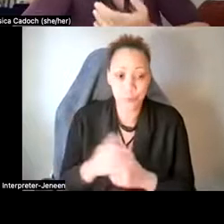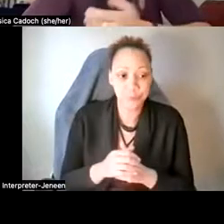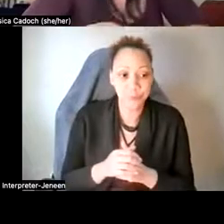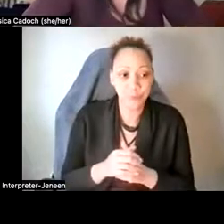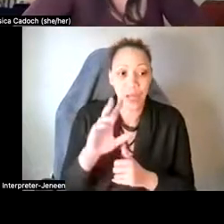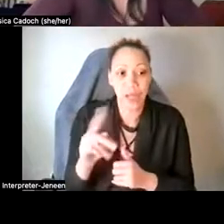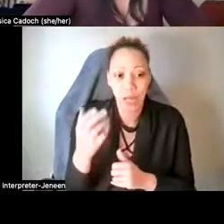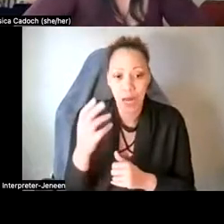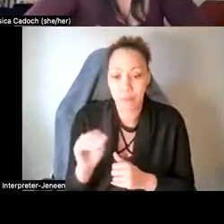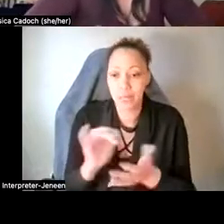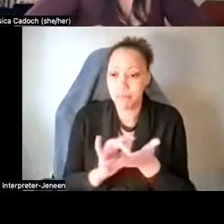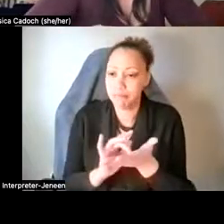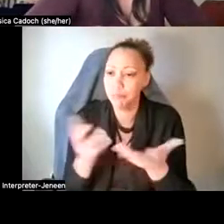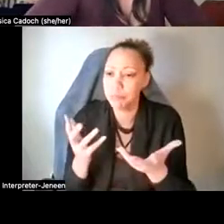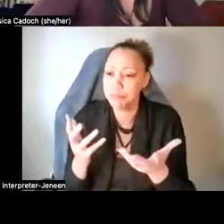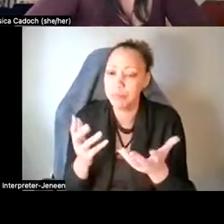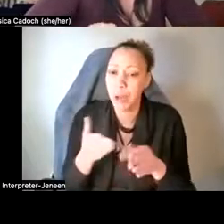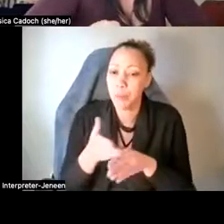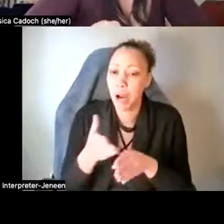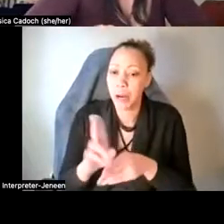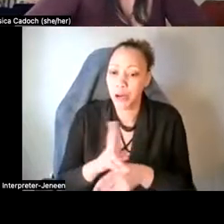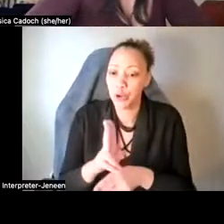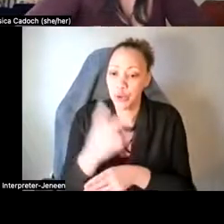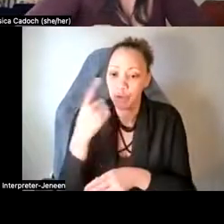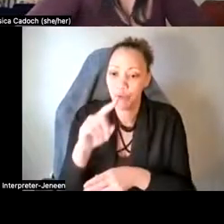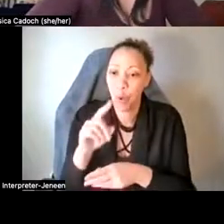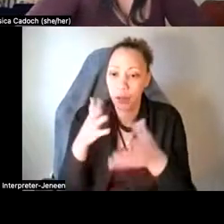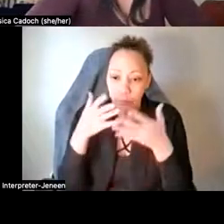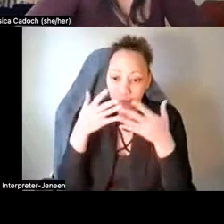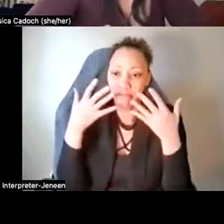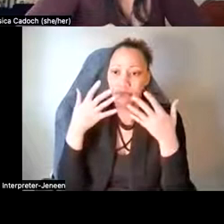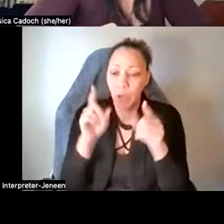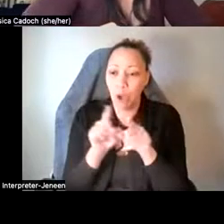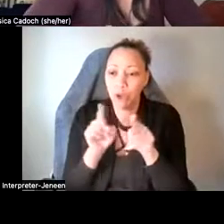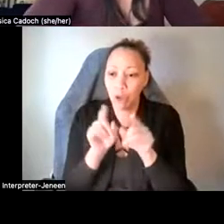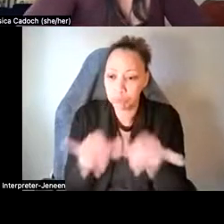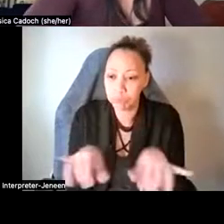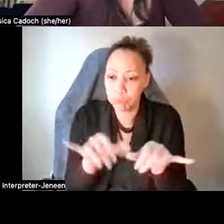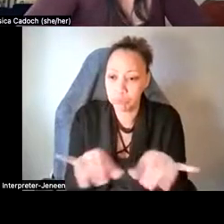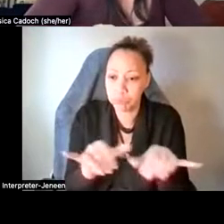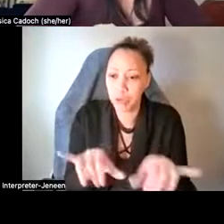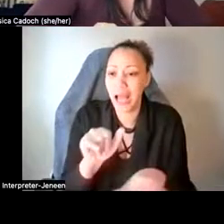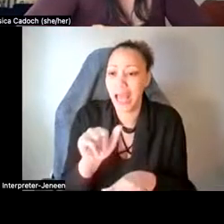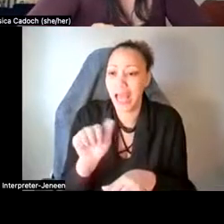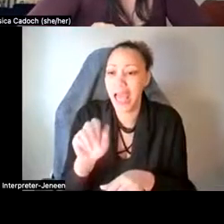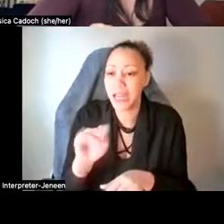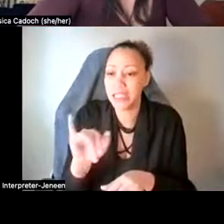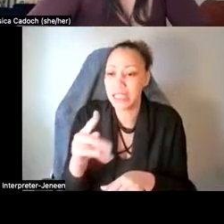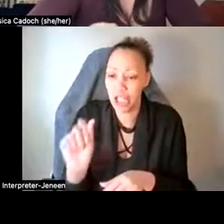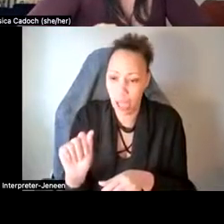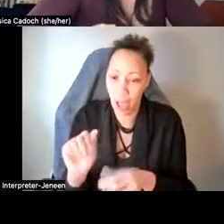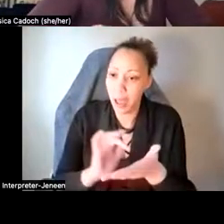medication that's primarily used for, uh, induction and the maintenance of anesthesia. Um, it induces